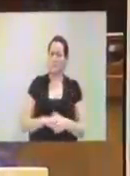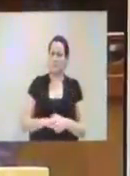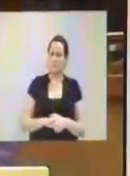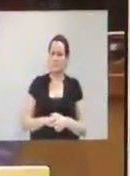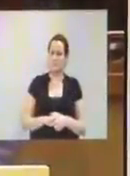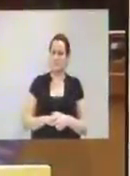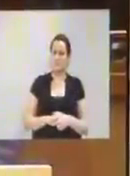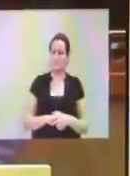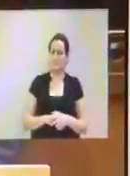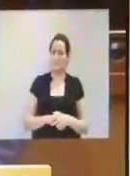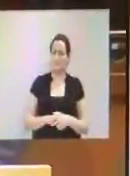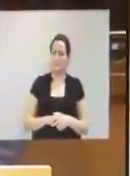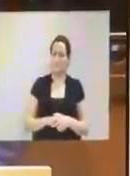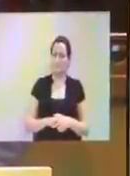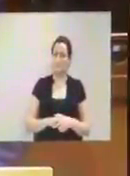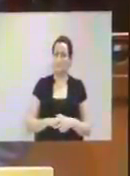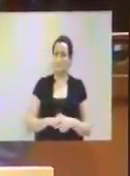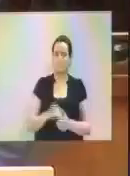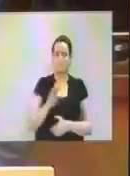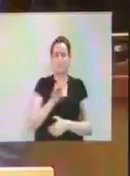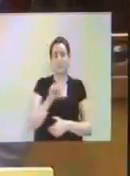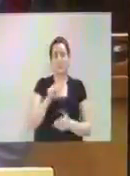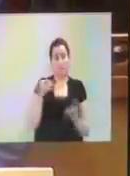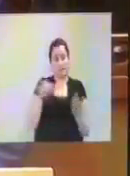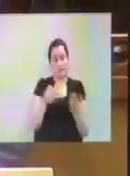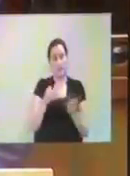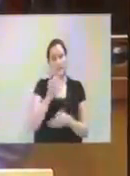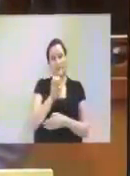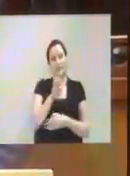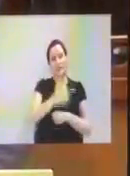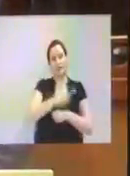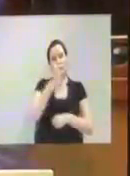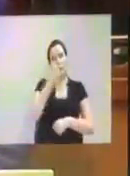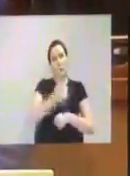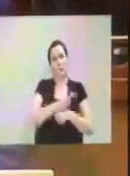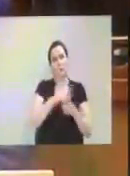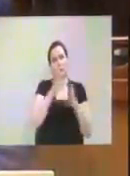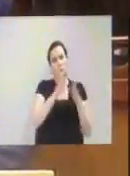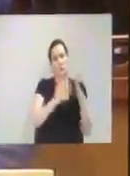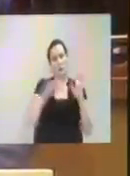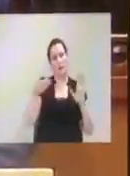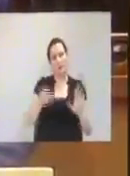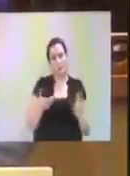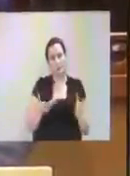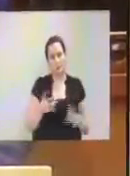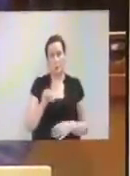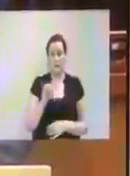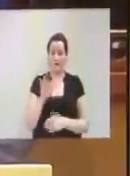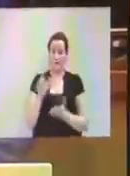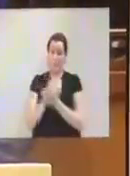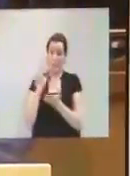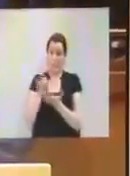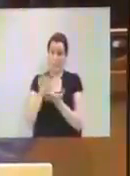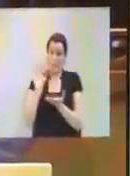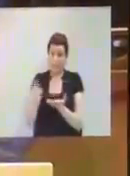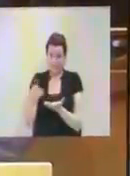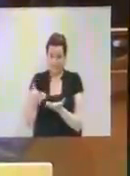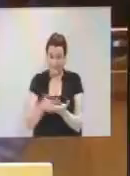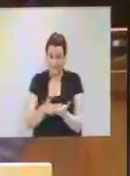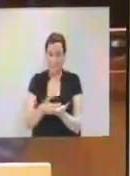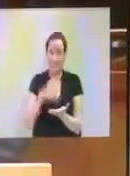heart of this bill is the Eat All Saga and by becoming law this bill confer the necessary